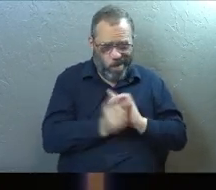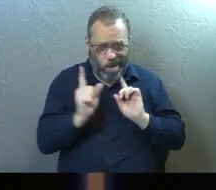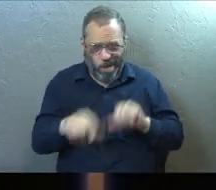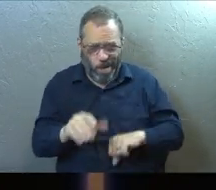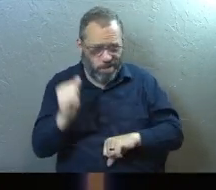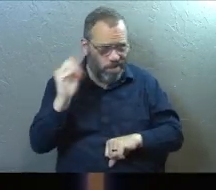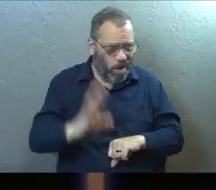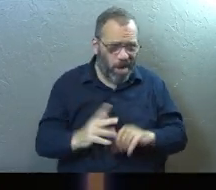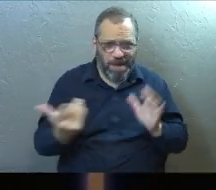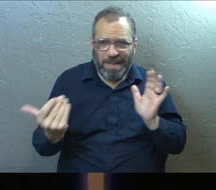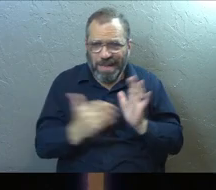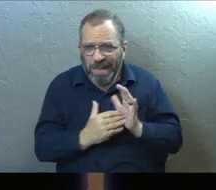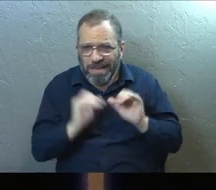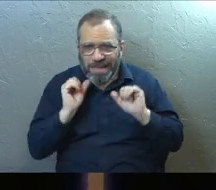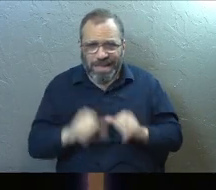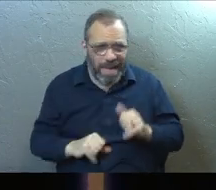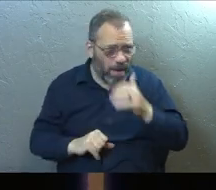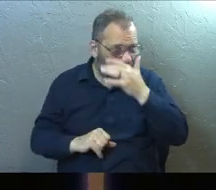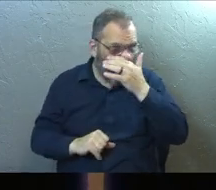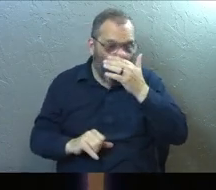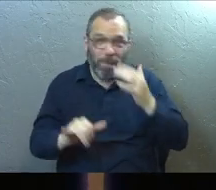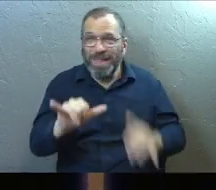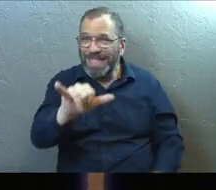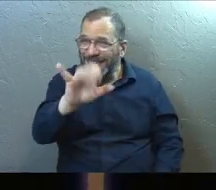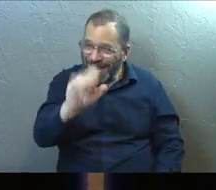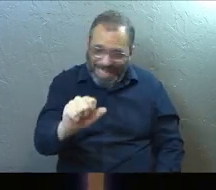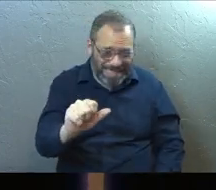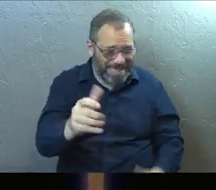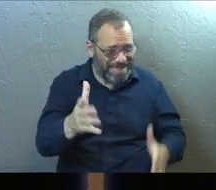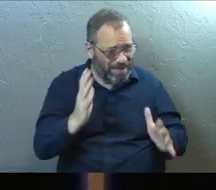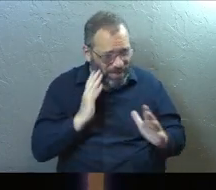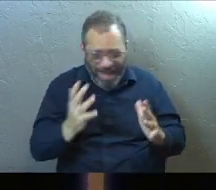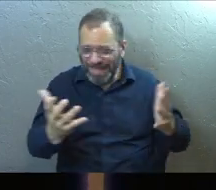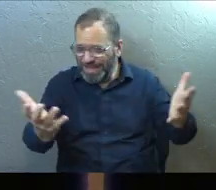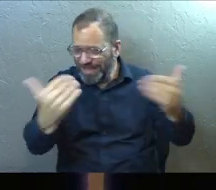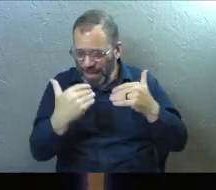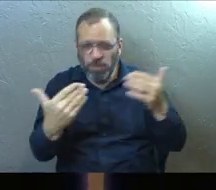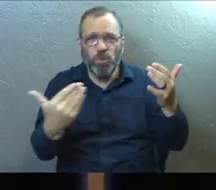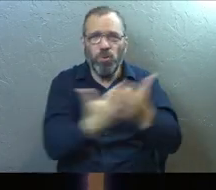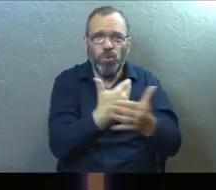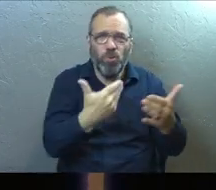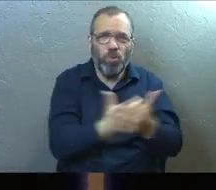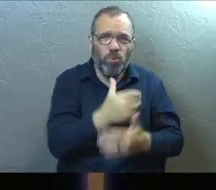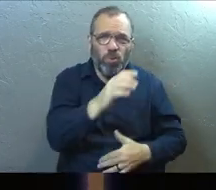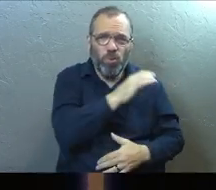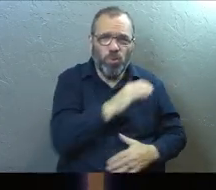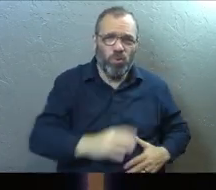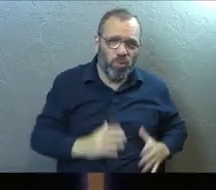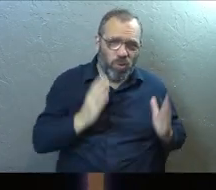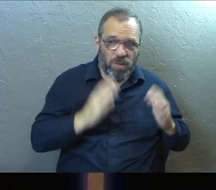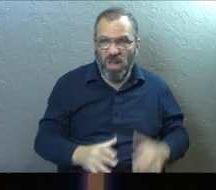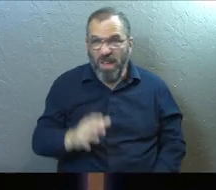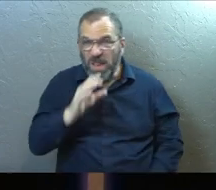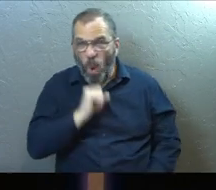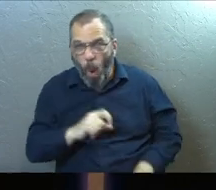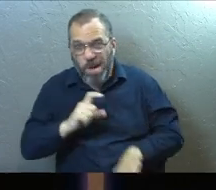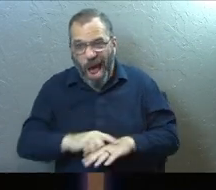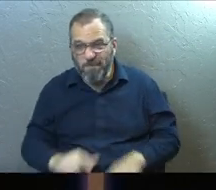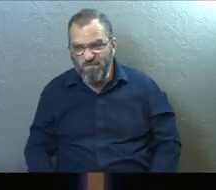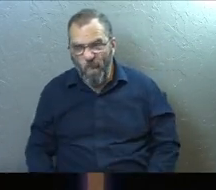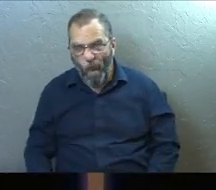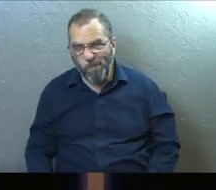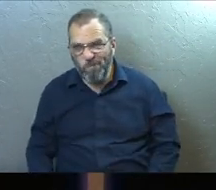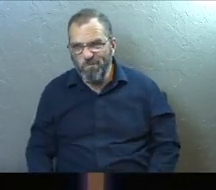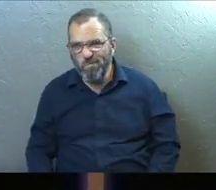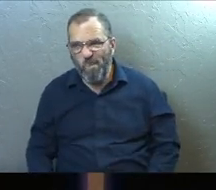come back to God already? And it absolutely is, you new timers. For you old timers,